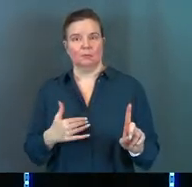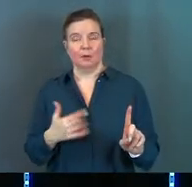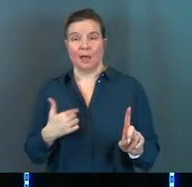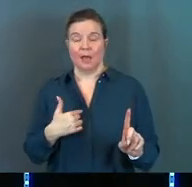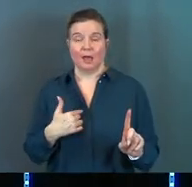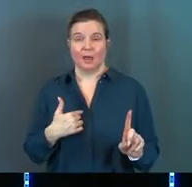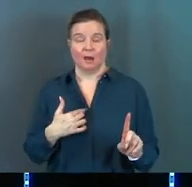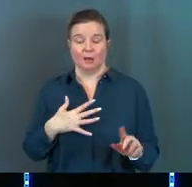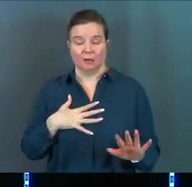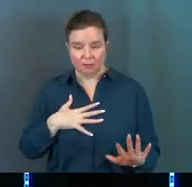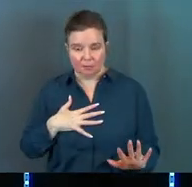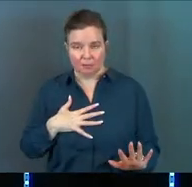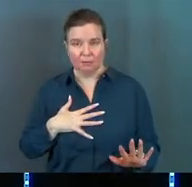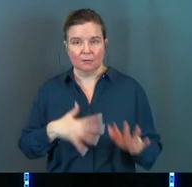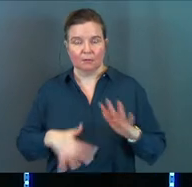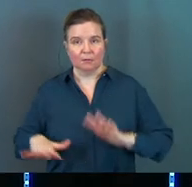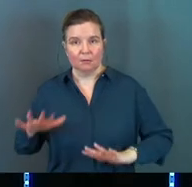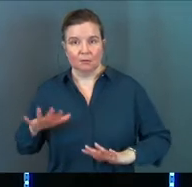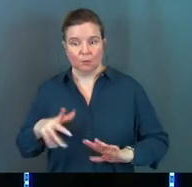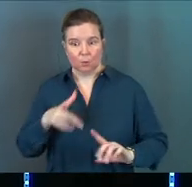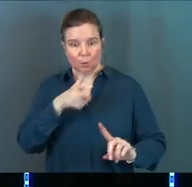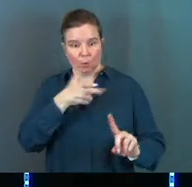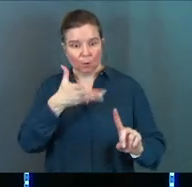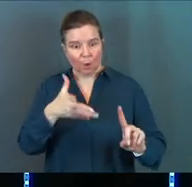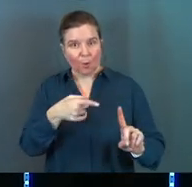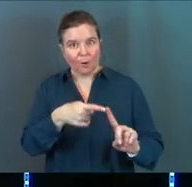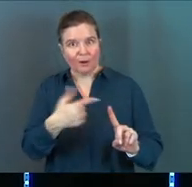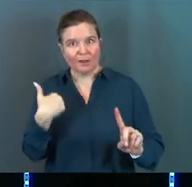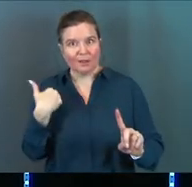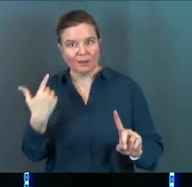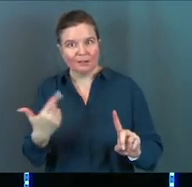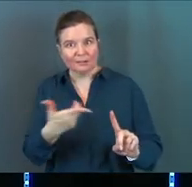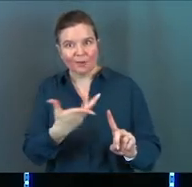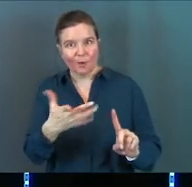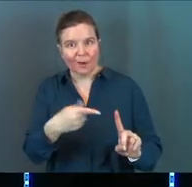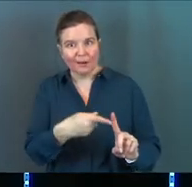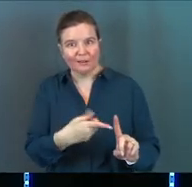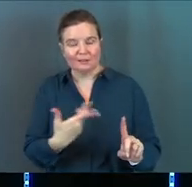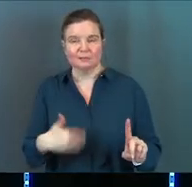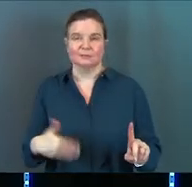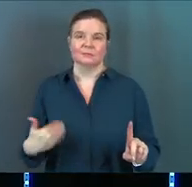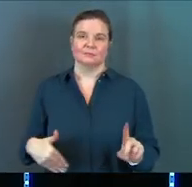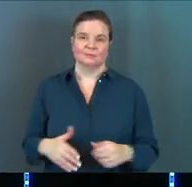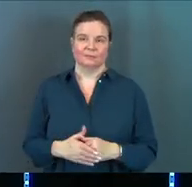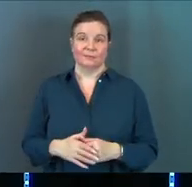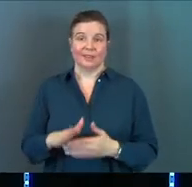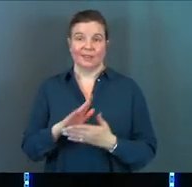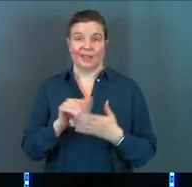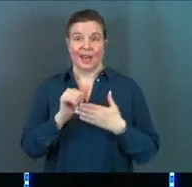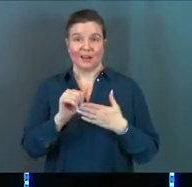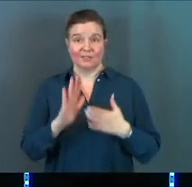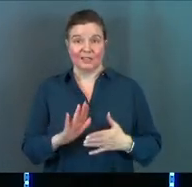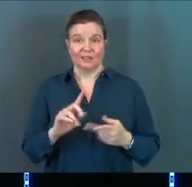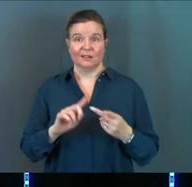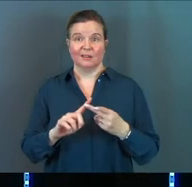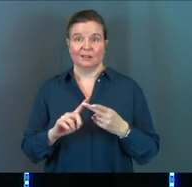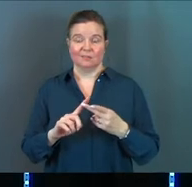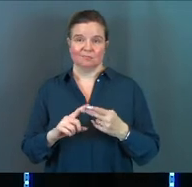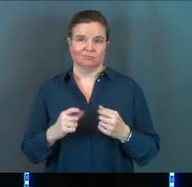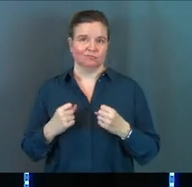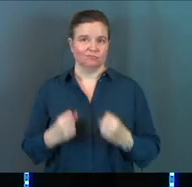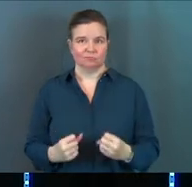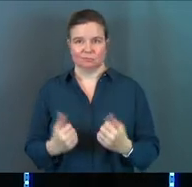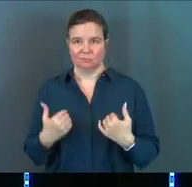And I about broke down at who he already was. The kind of leader, the kind of metal